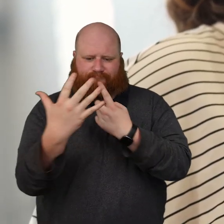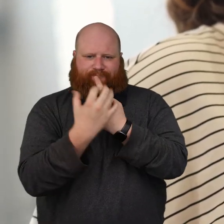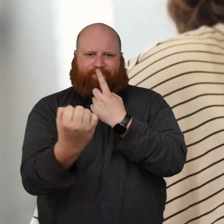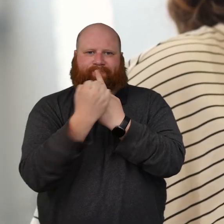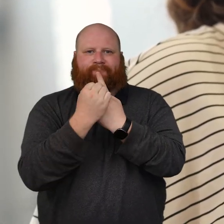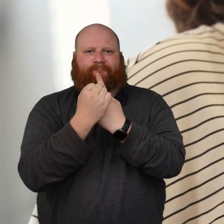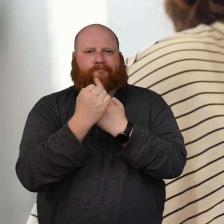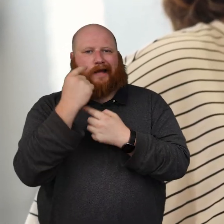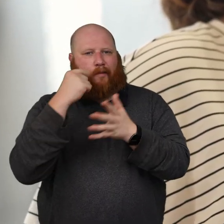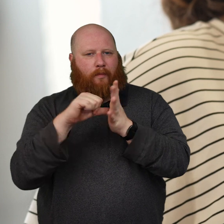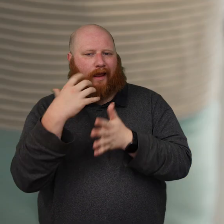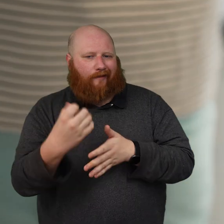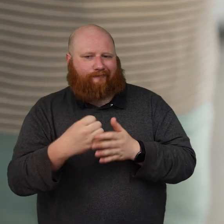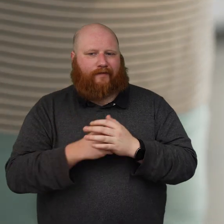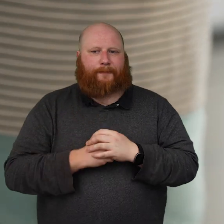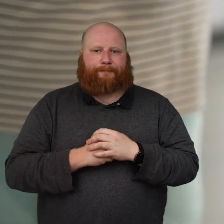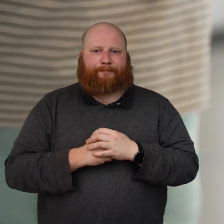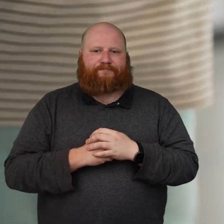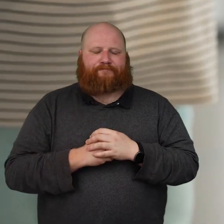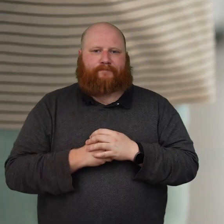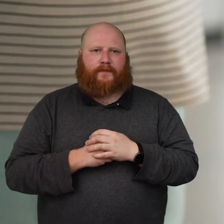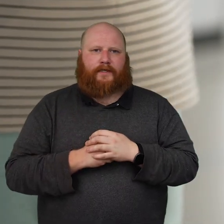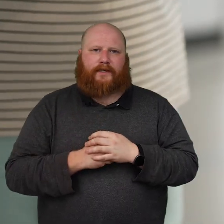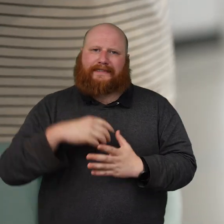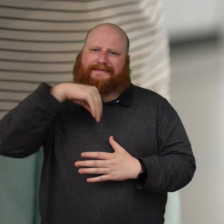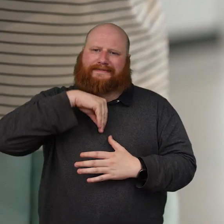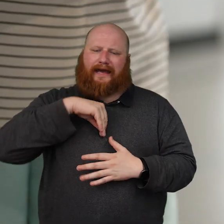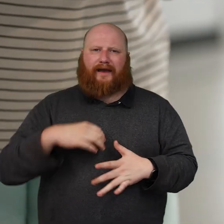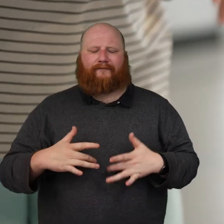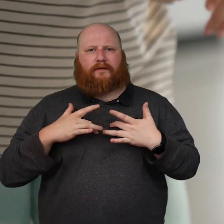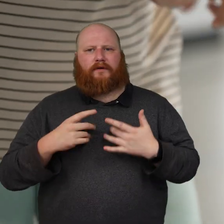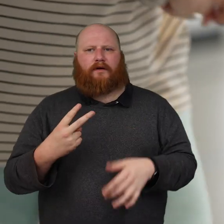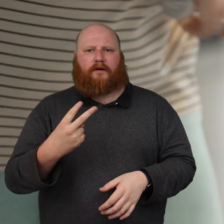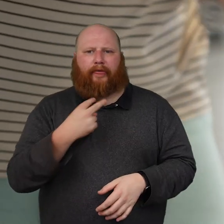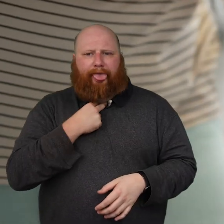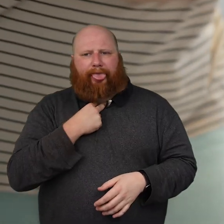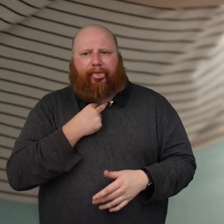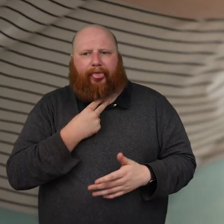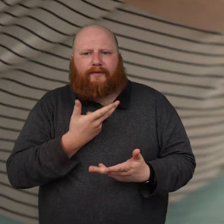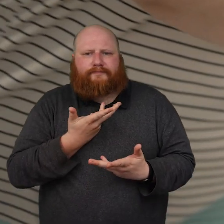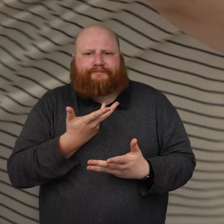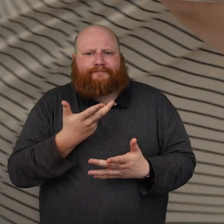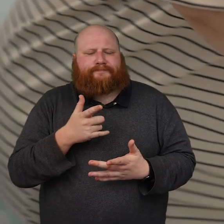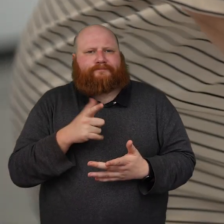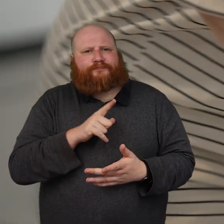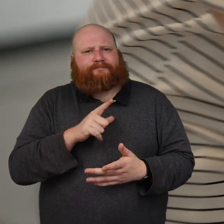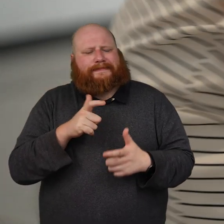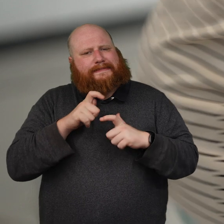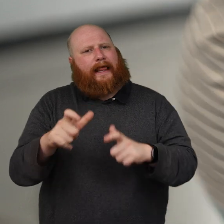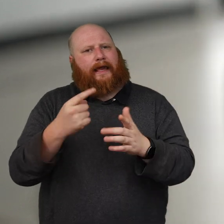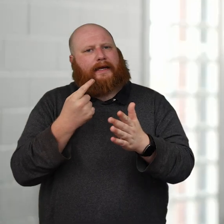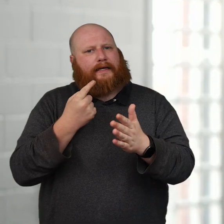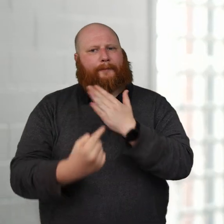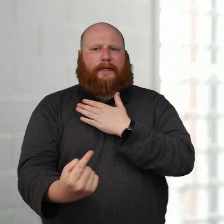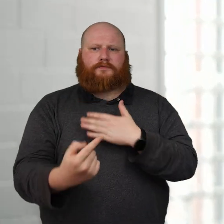I'm extremely independent as a blind person but one of the biggest things I missed in my life is physical activity. So now after